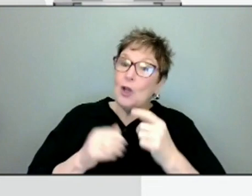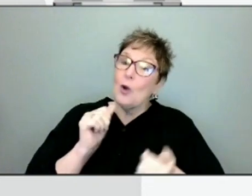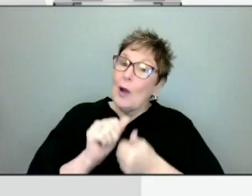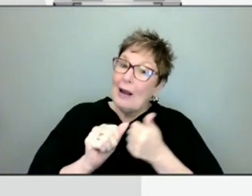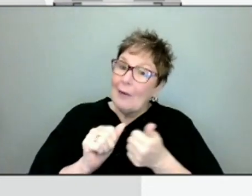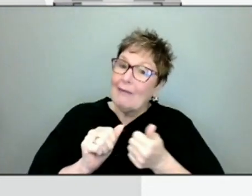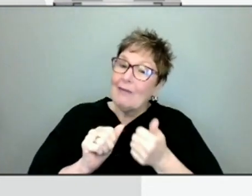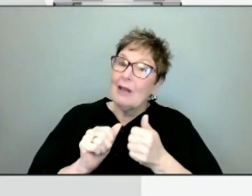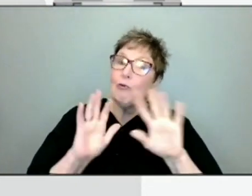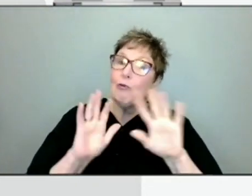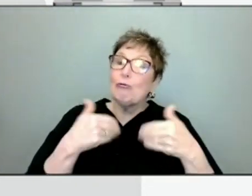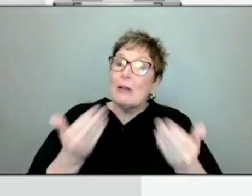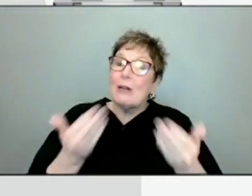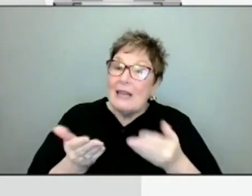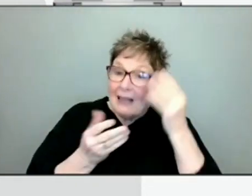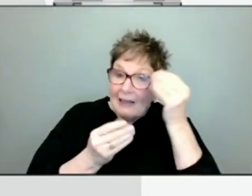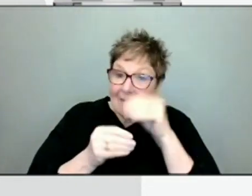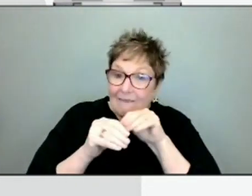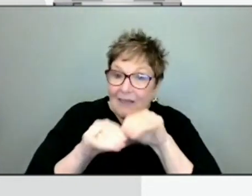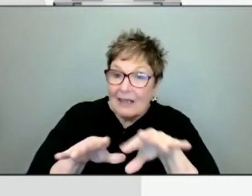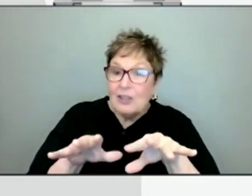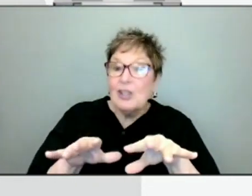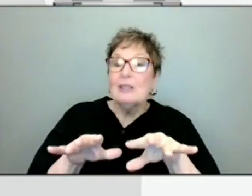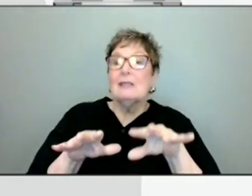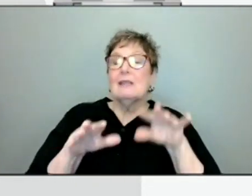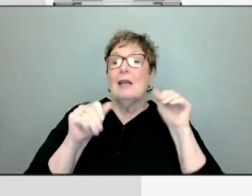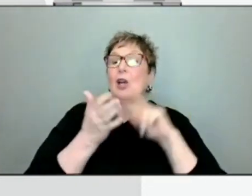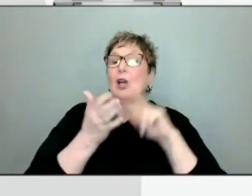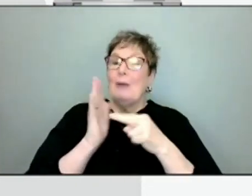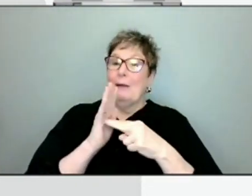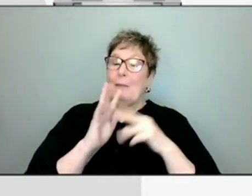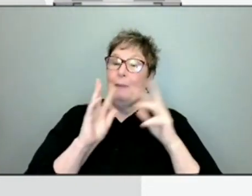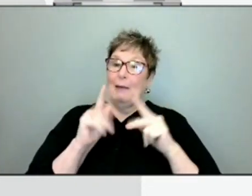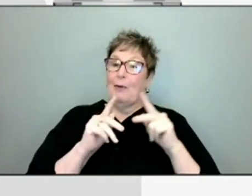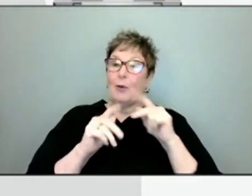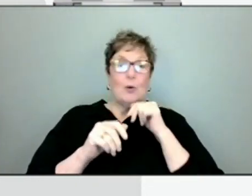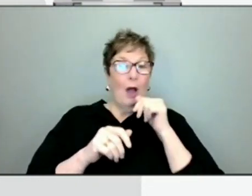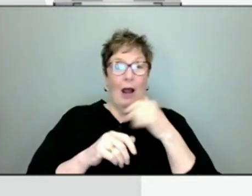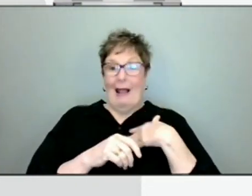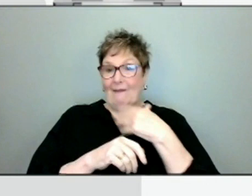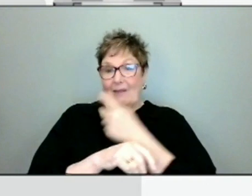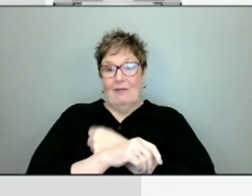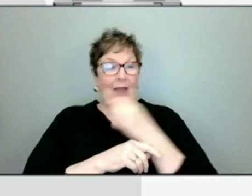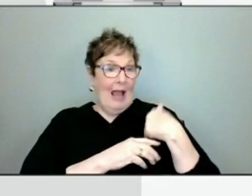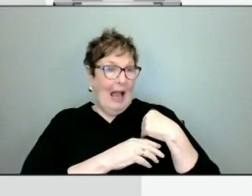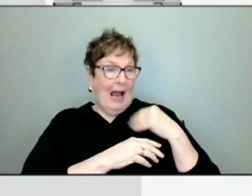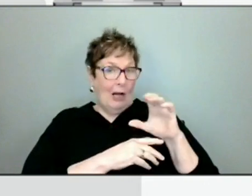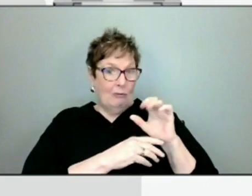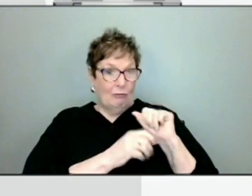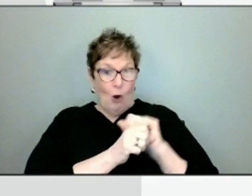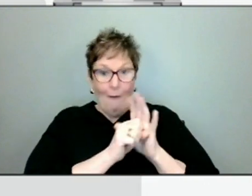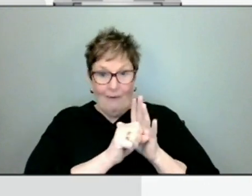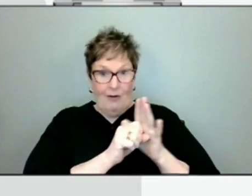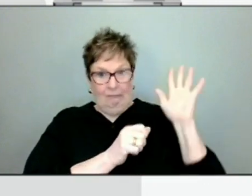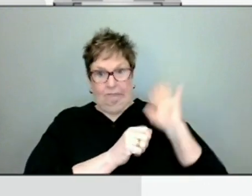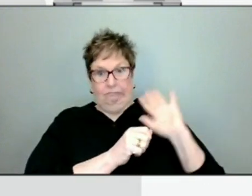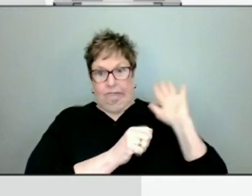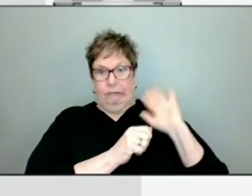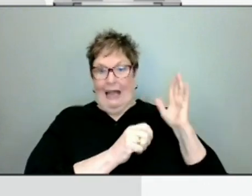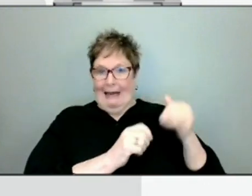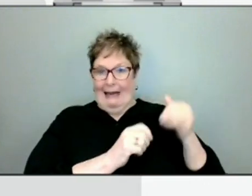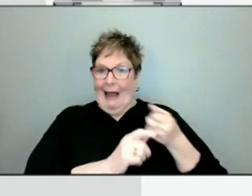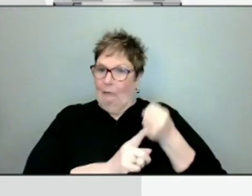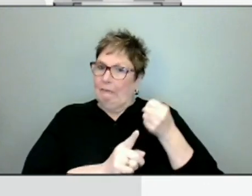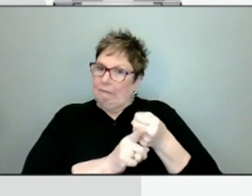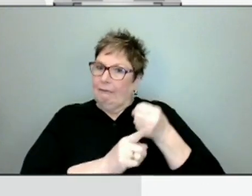reinfections? People who maybe aren't vaccinated got COVID during the first round, they got COVID now.